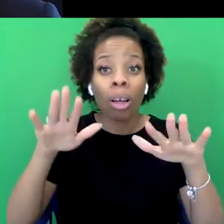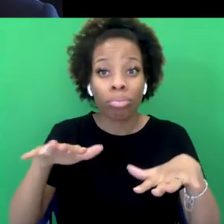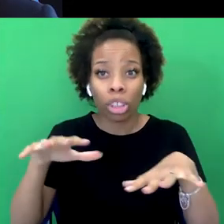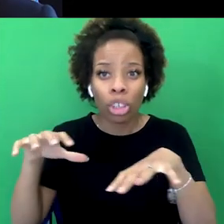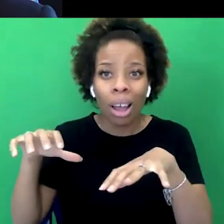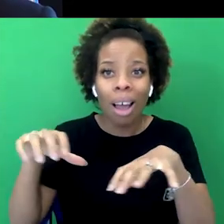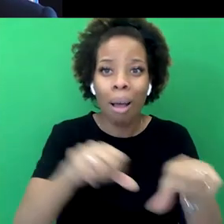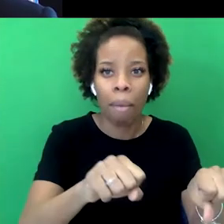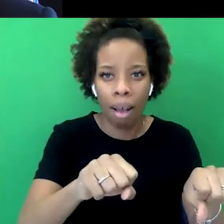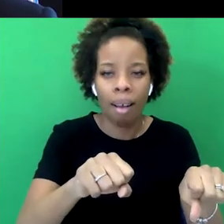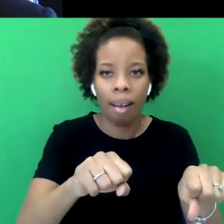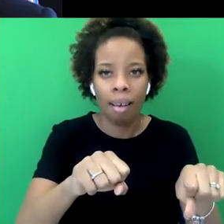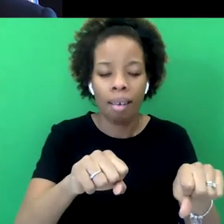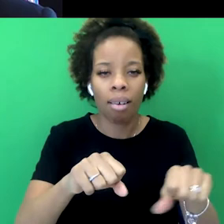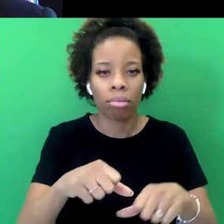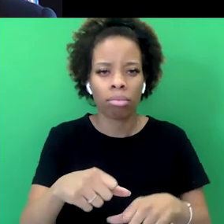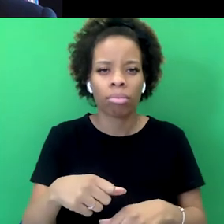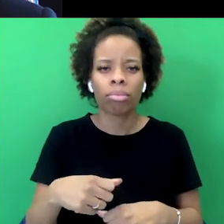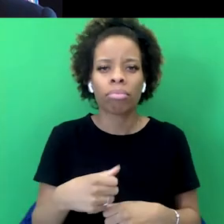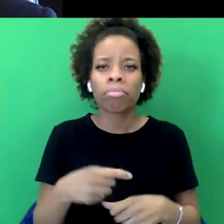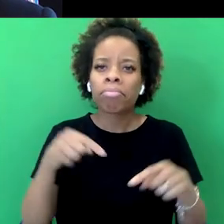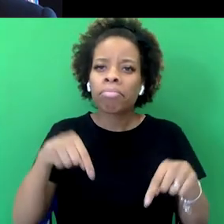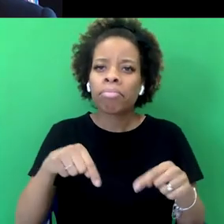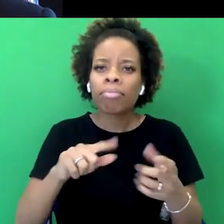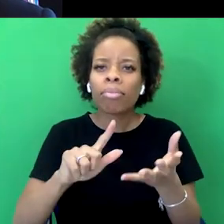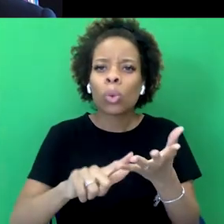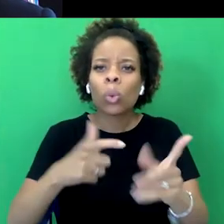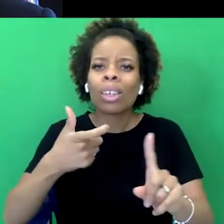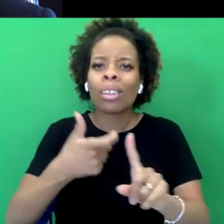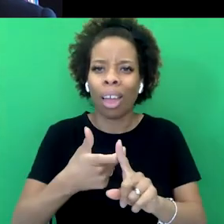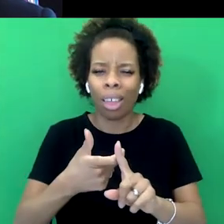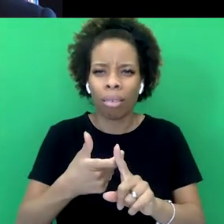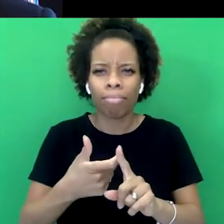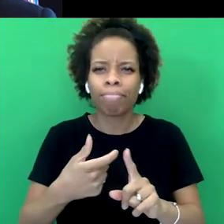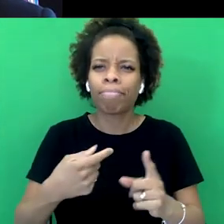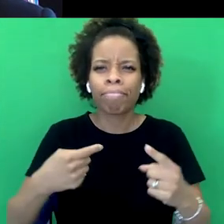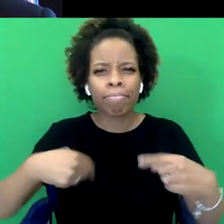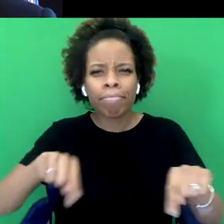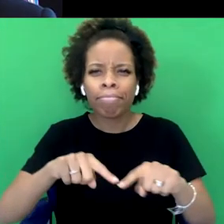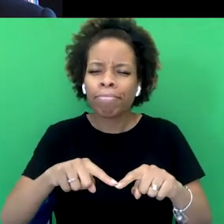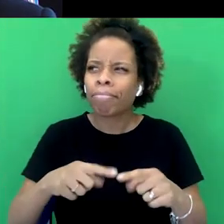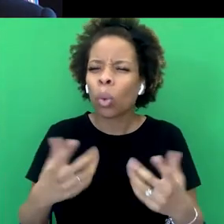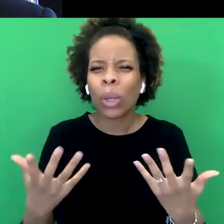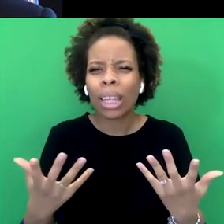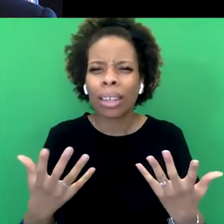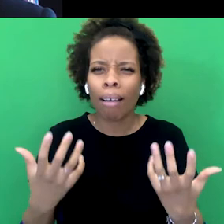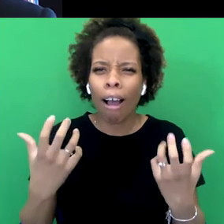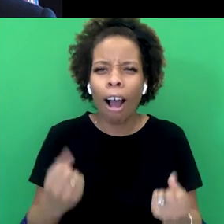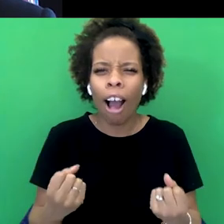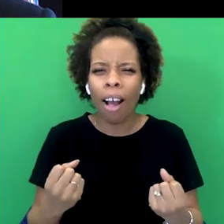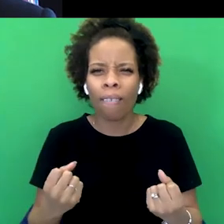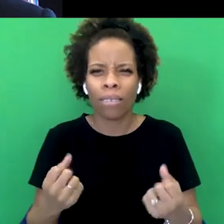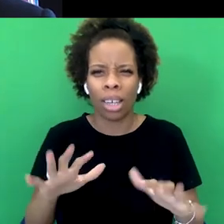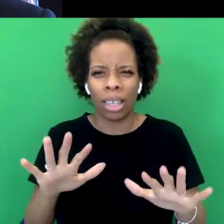ask the question for you, but I think that in the UK, we're much less accustomed to dealing with issues of white